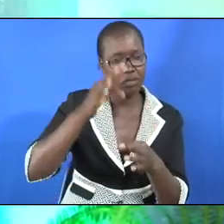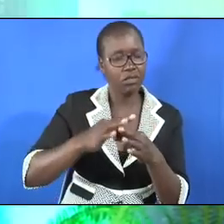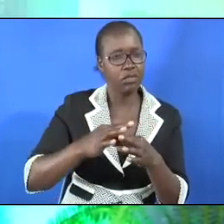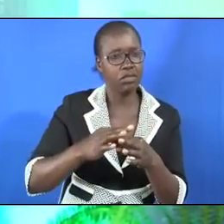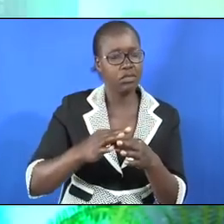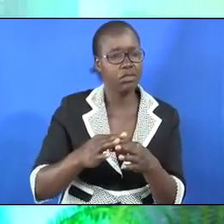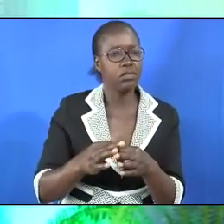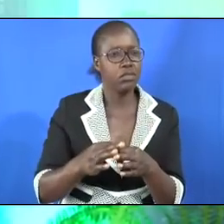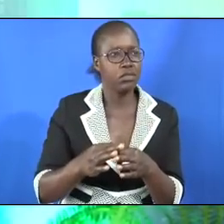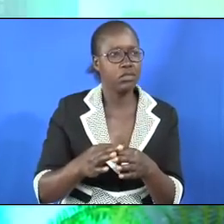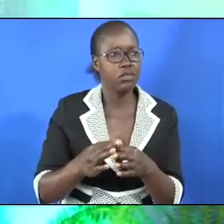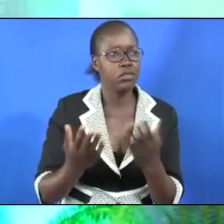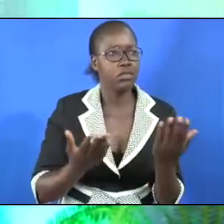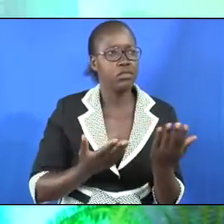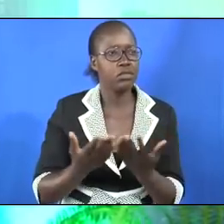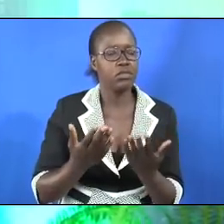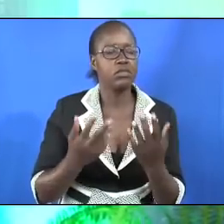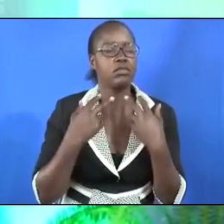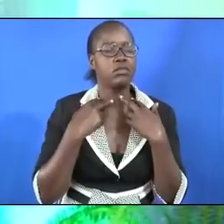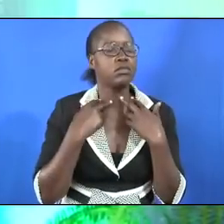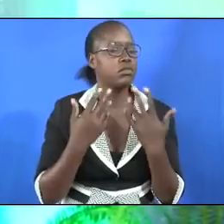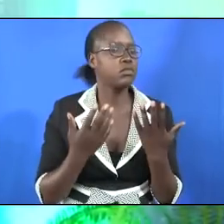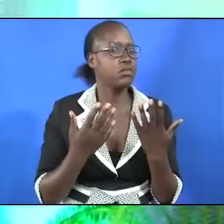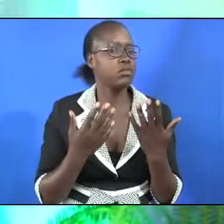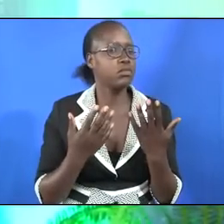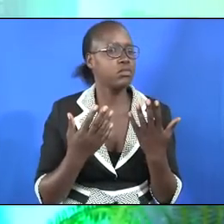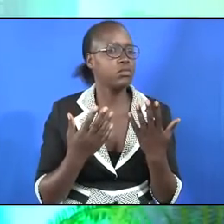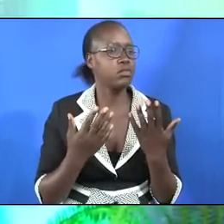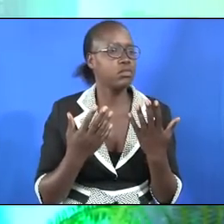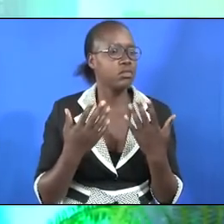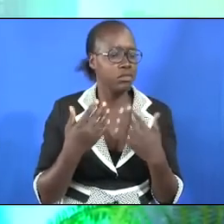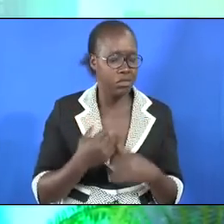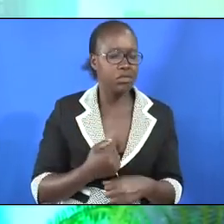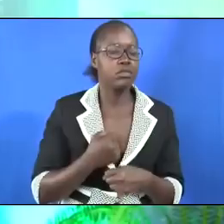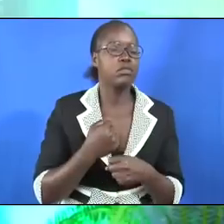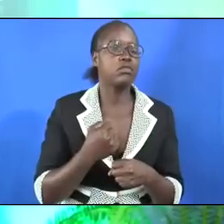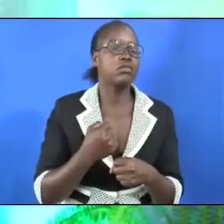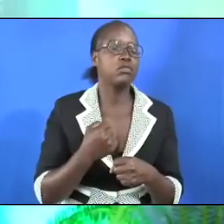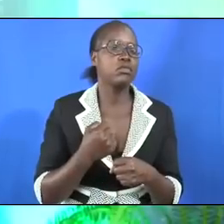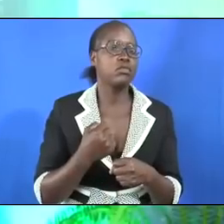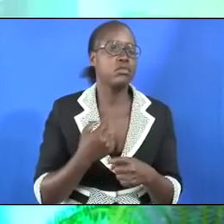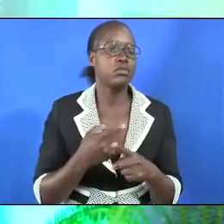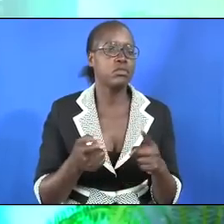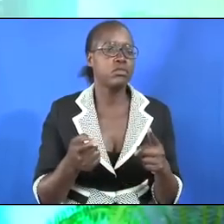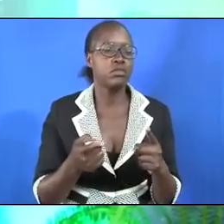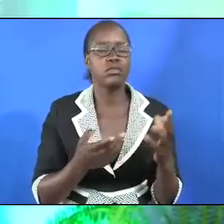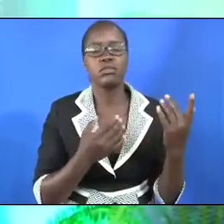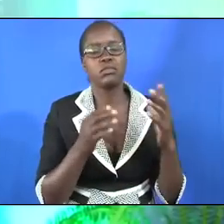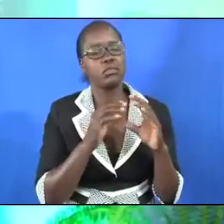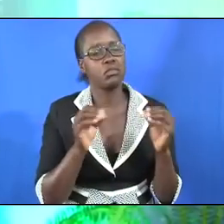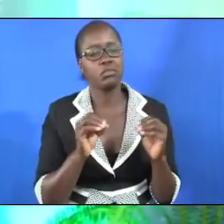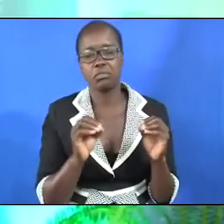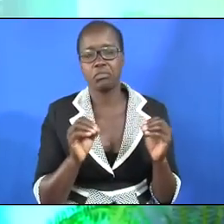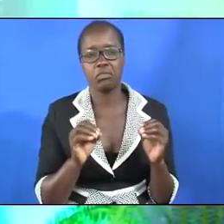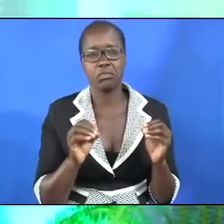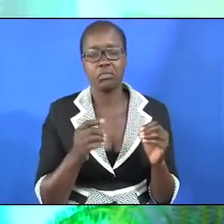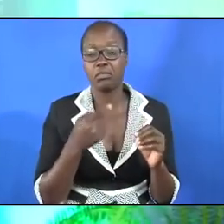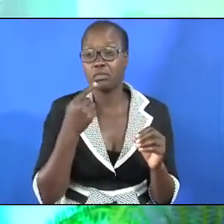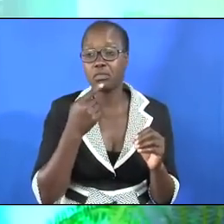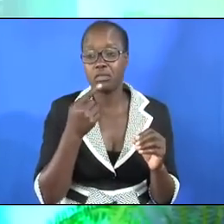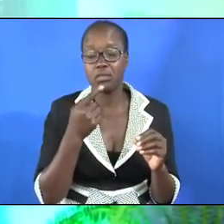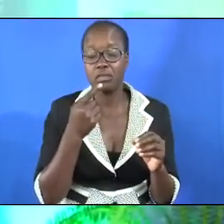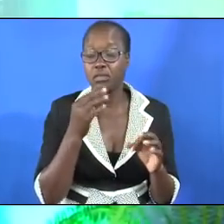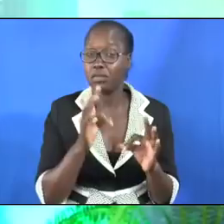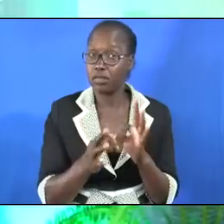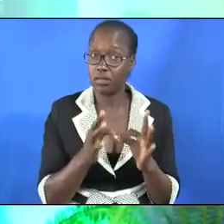our captive and now serving as a slave she will be hopeless but she's not hopeless you are wrong she says